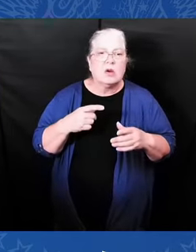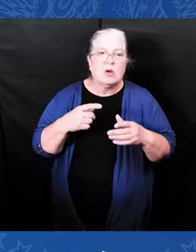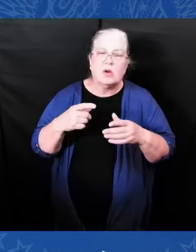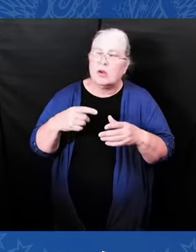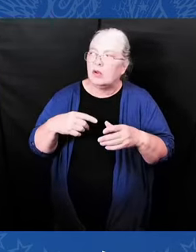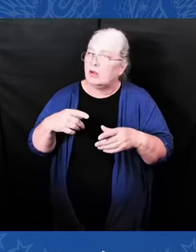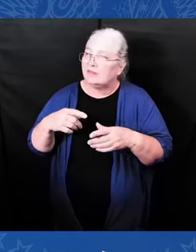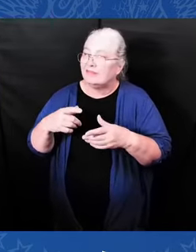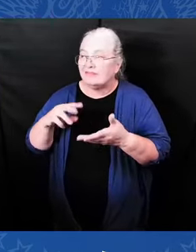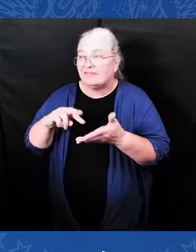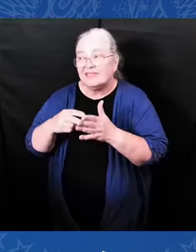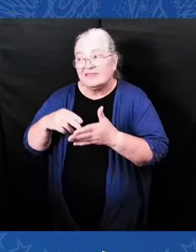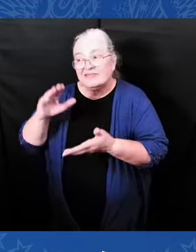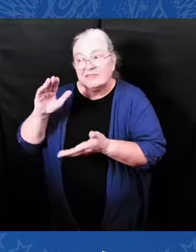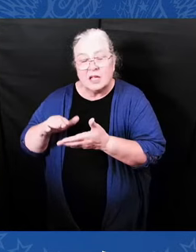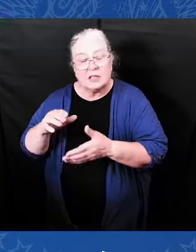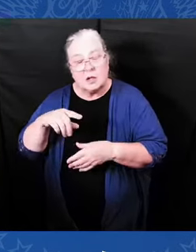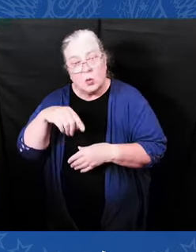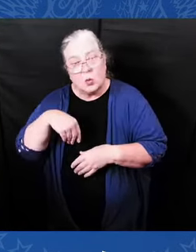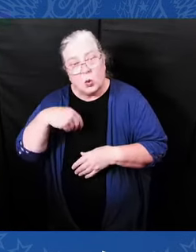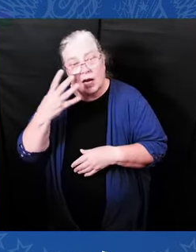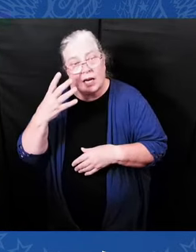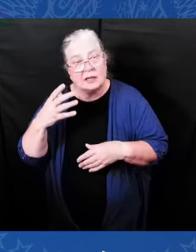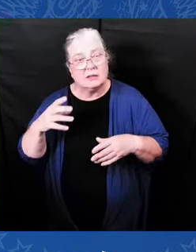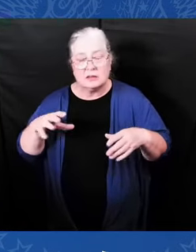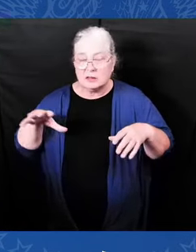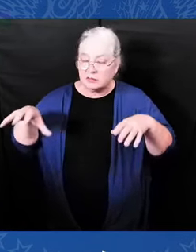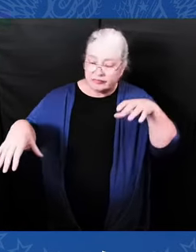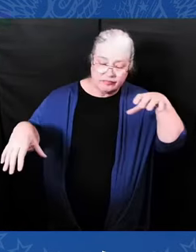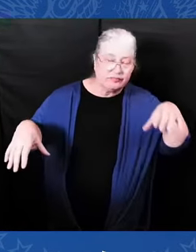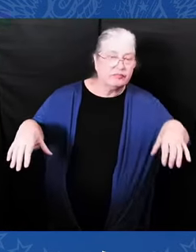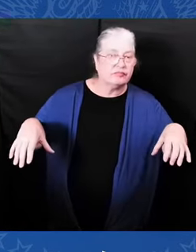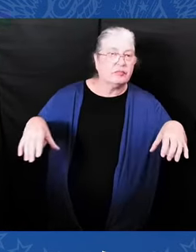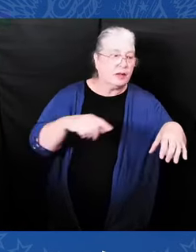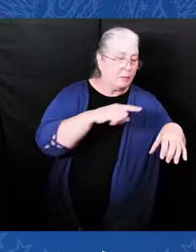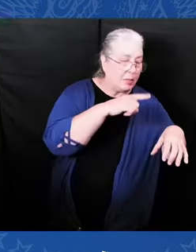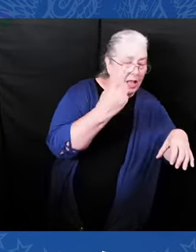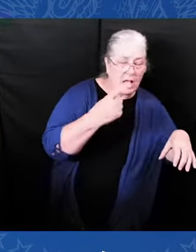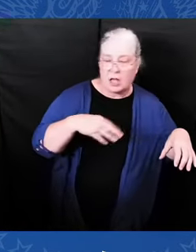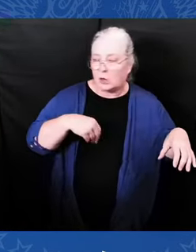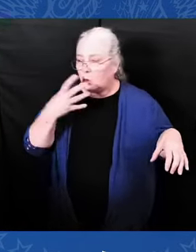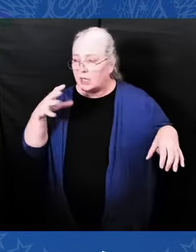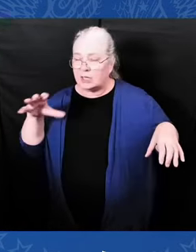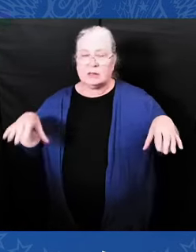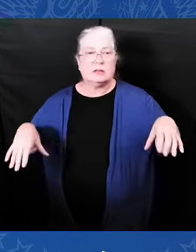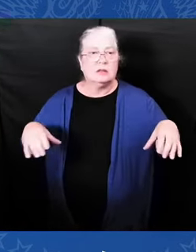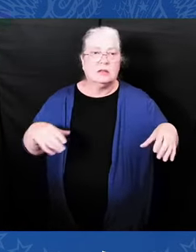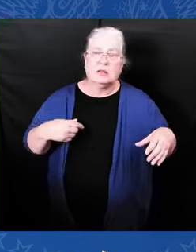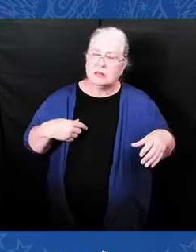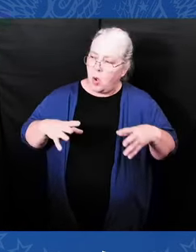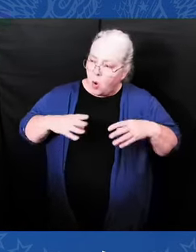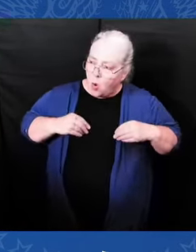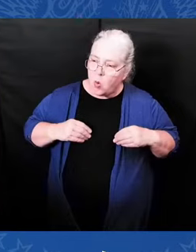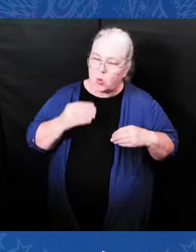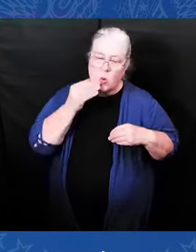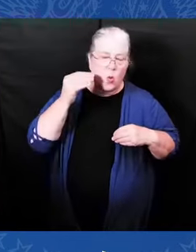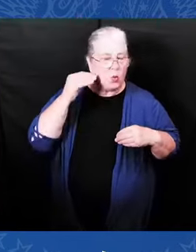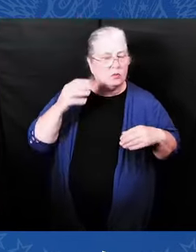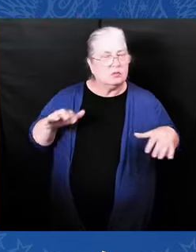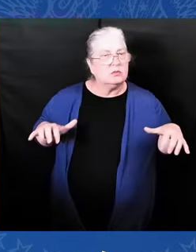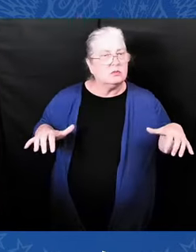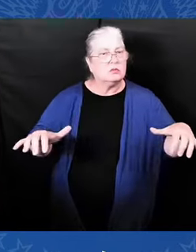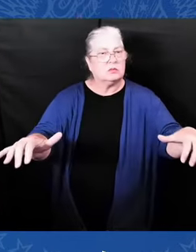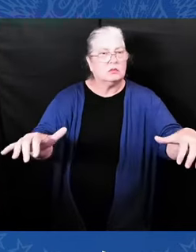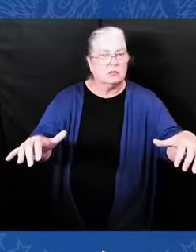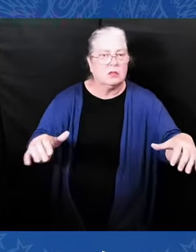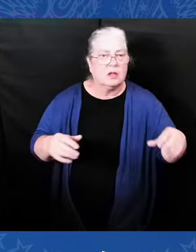different neighborhoods. If the same home — the Black home will be li — will be valued at 20 percent less, built by the same builder, by